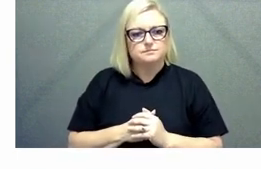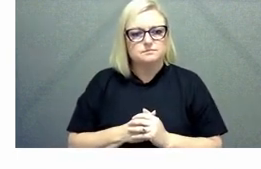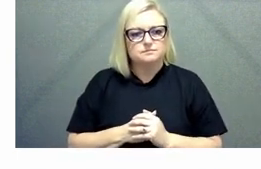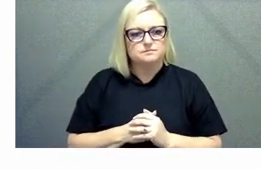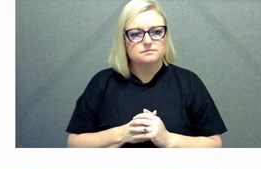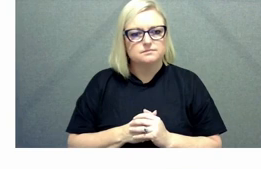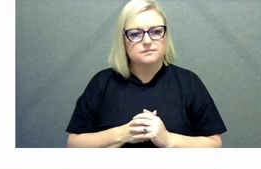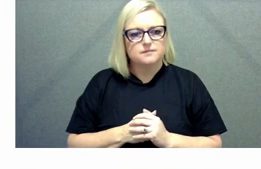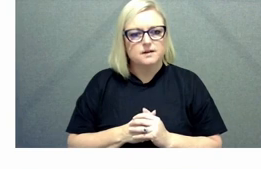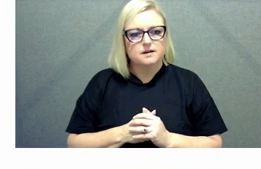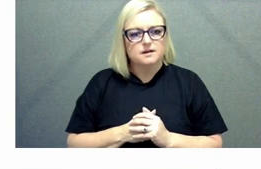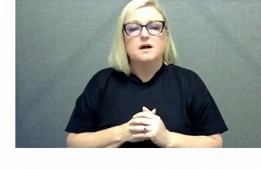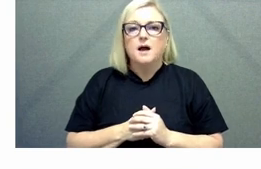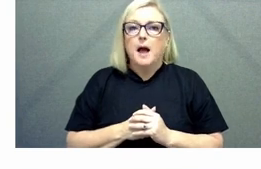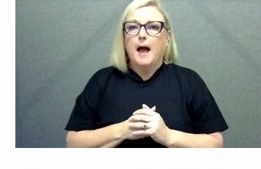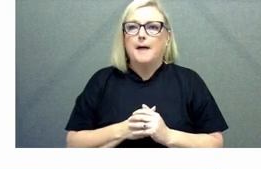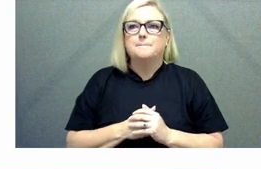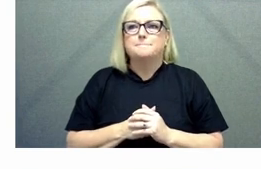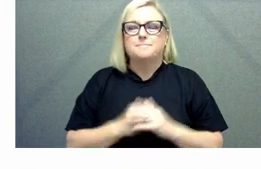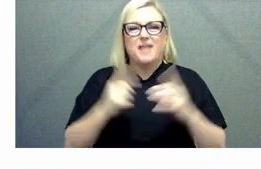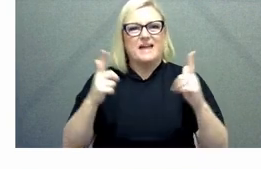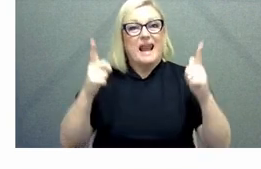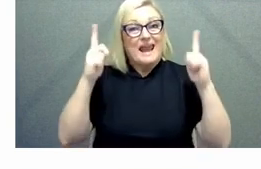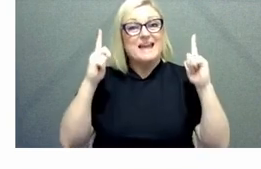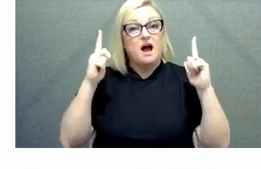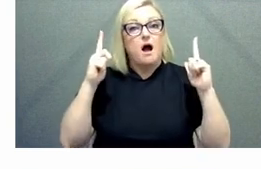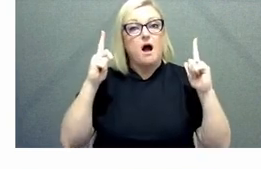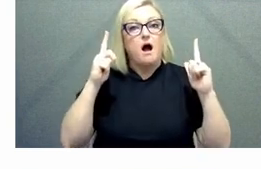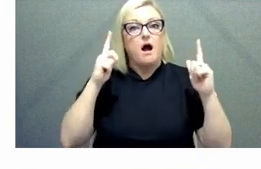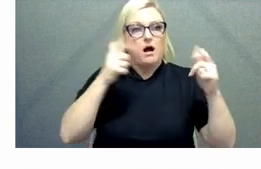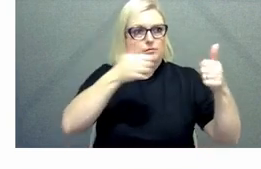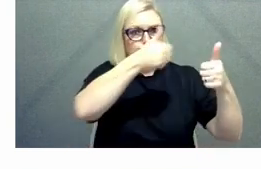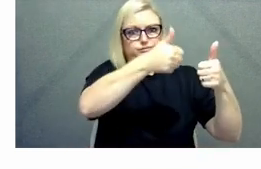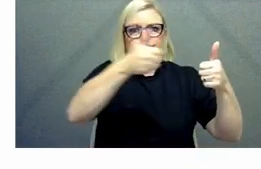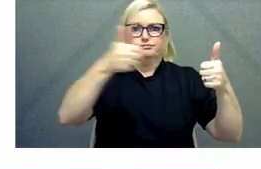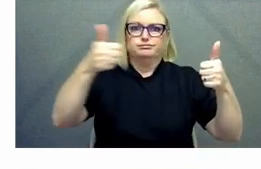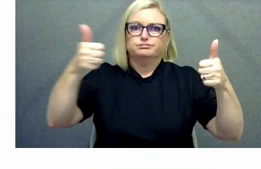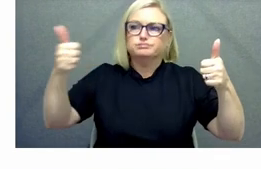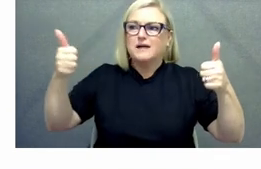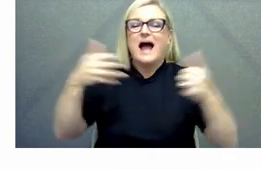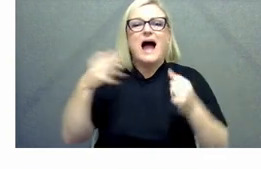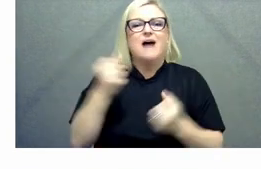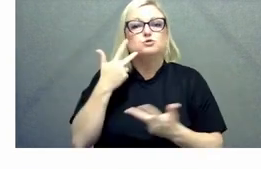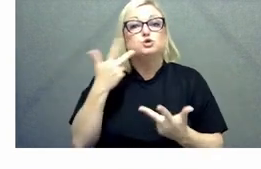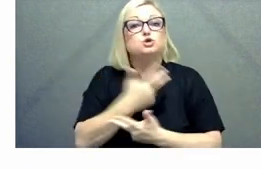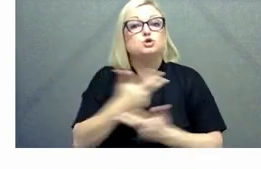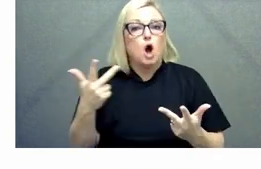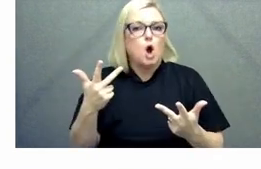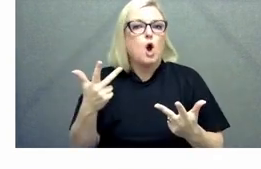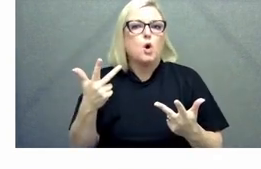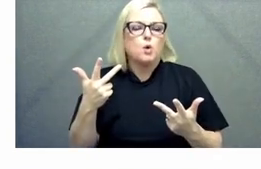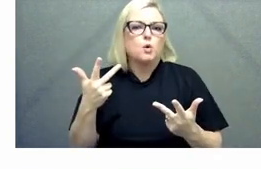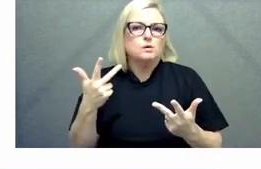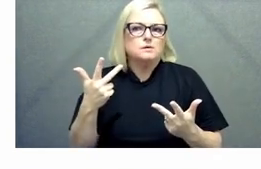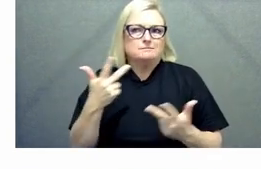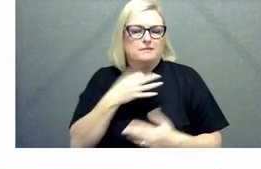important that as as leaders that we uh demonstrate vulnerability and be bring